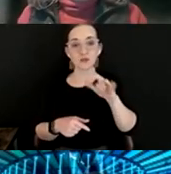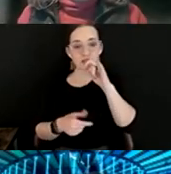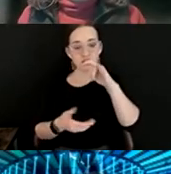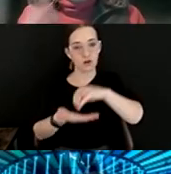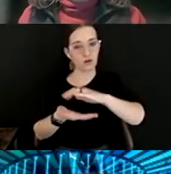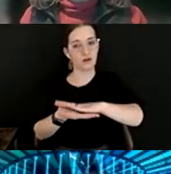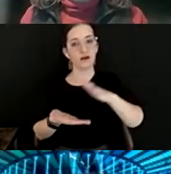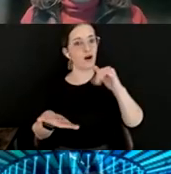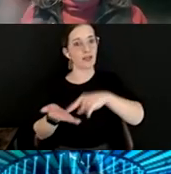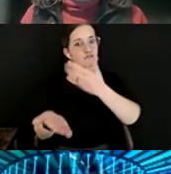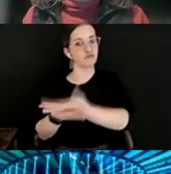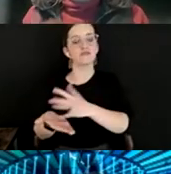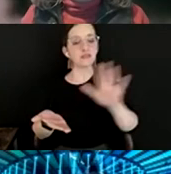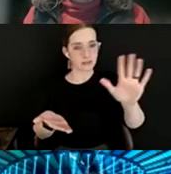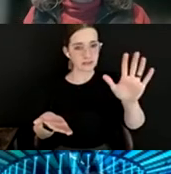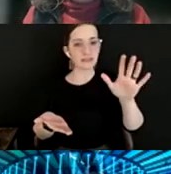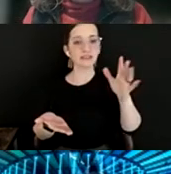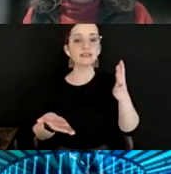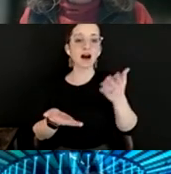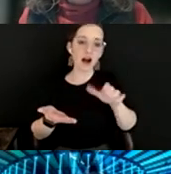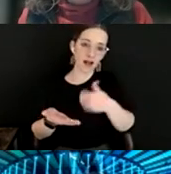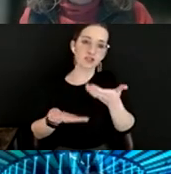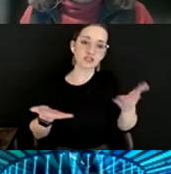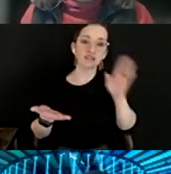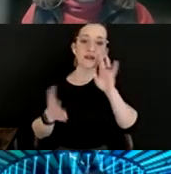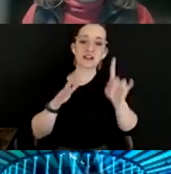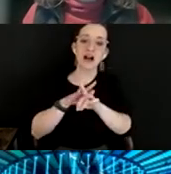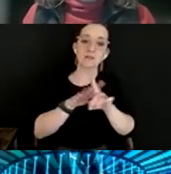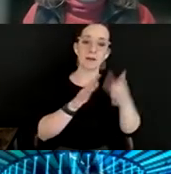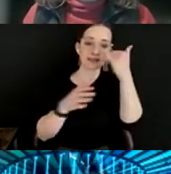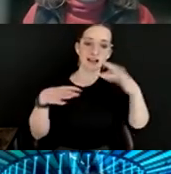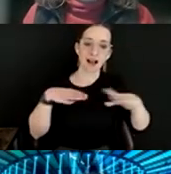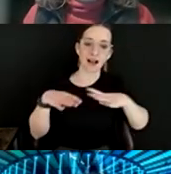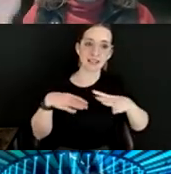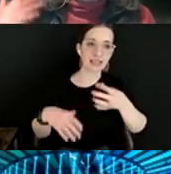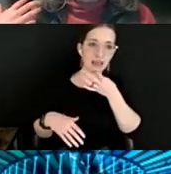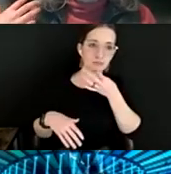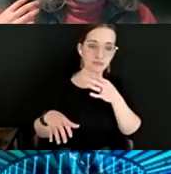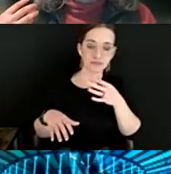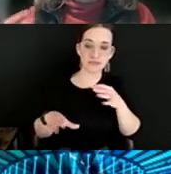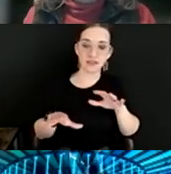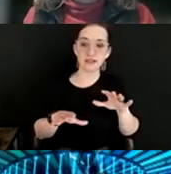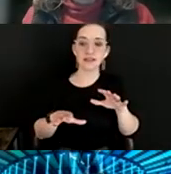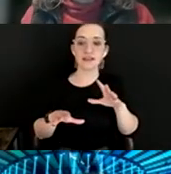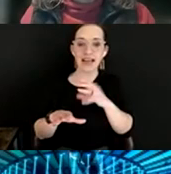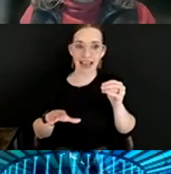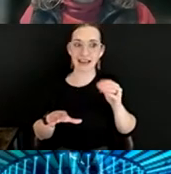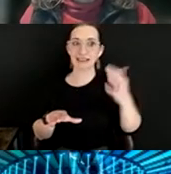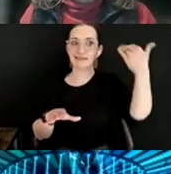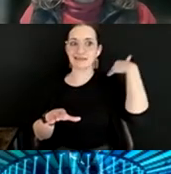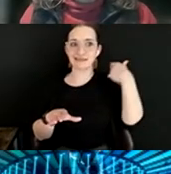that stuff will come up because there are some holidays approaching. As well as the many holidays we just passed through.